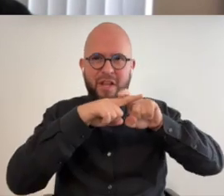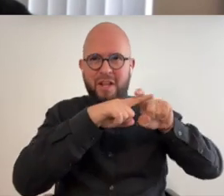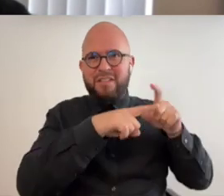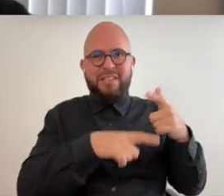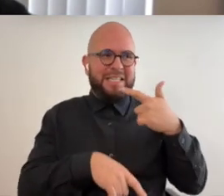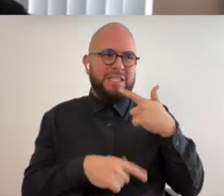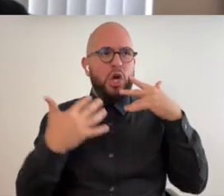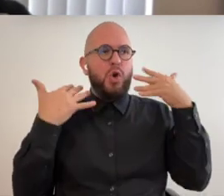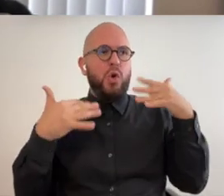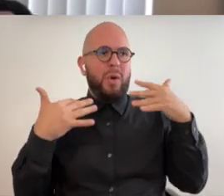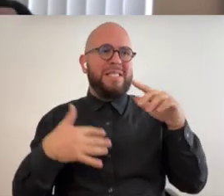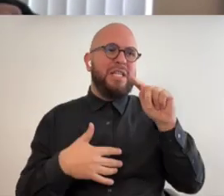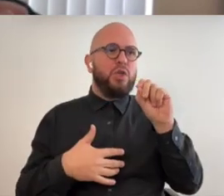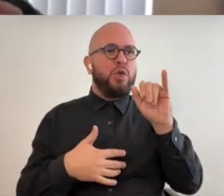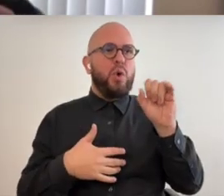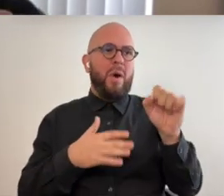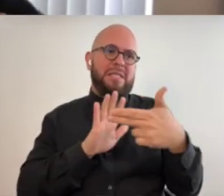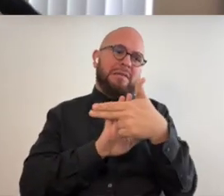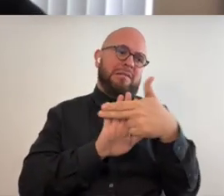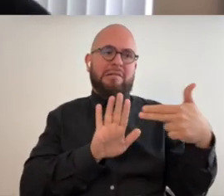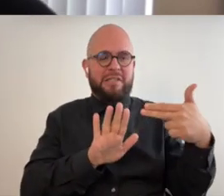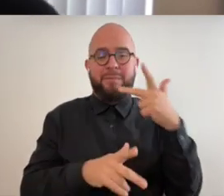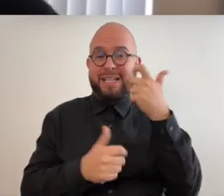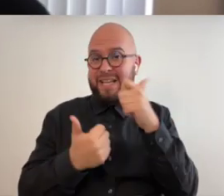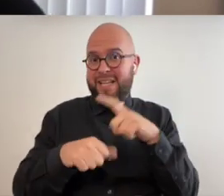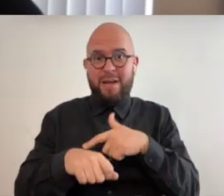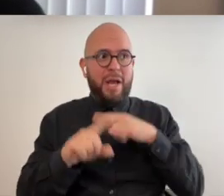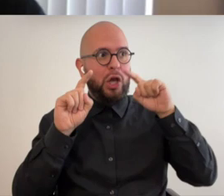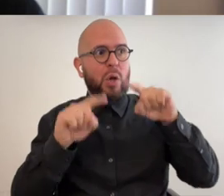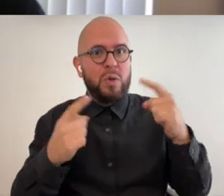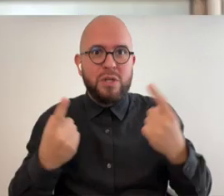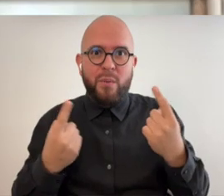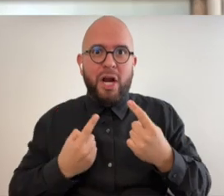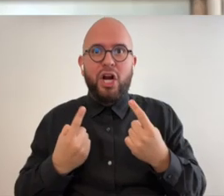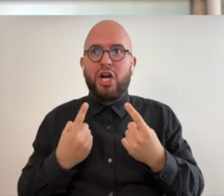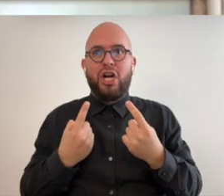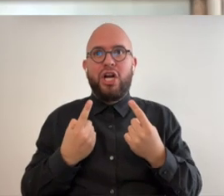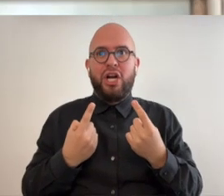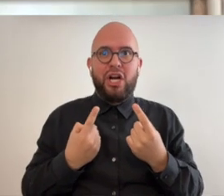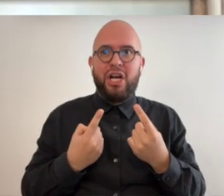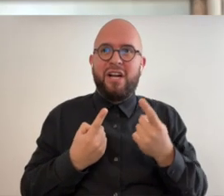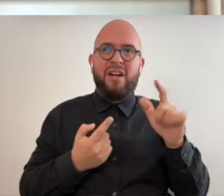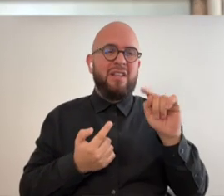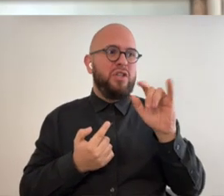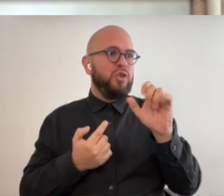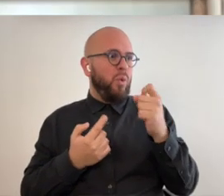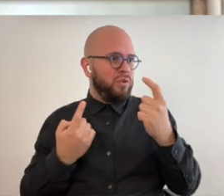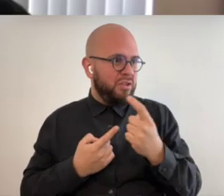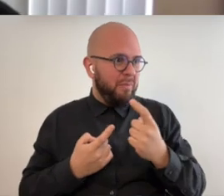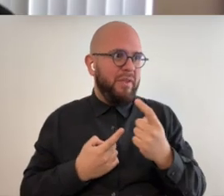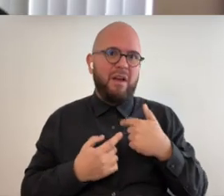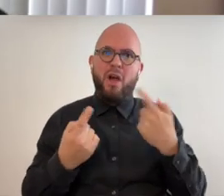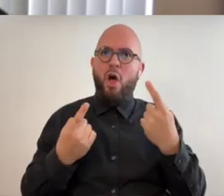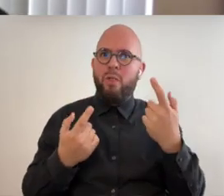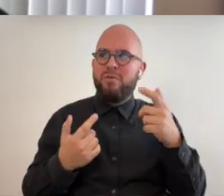labeled noisy toys because anytime i go somewhere where there are toys where there's something i always